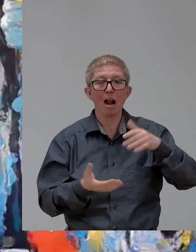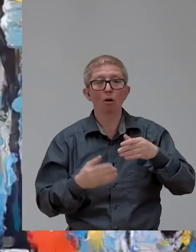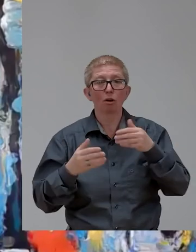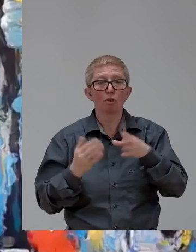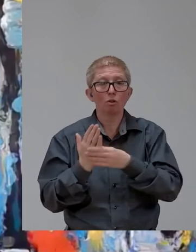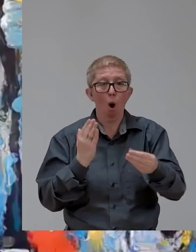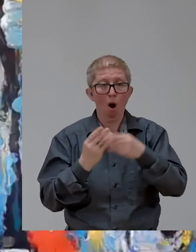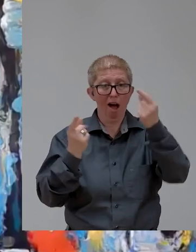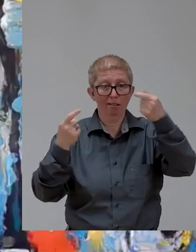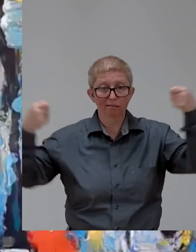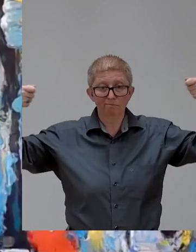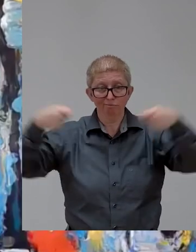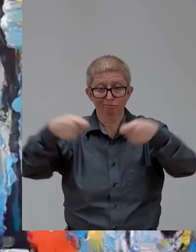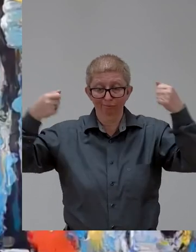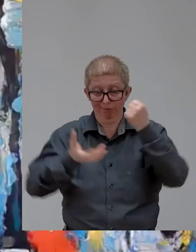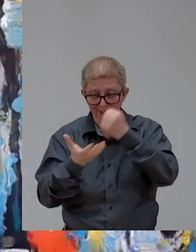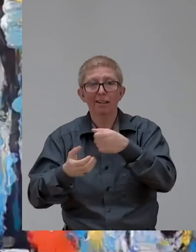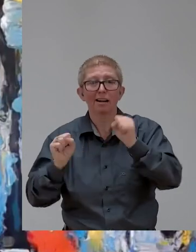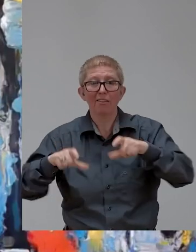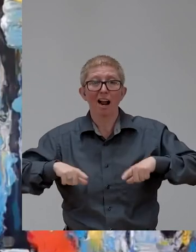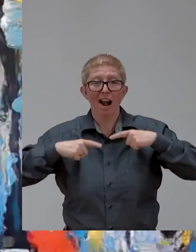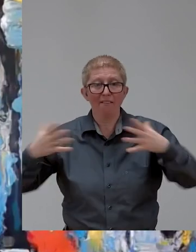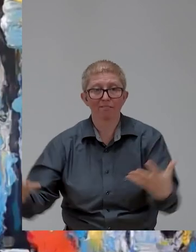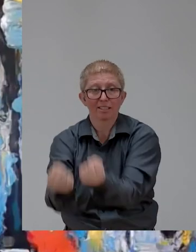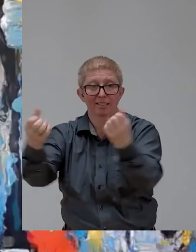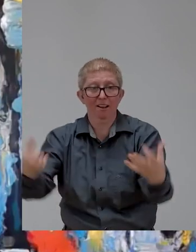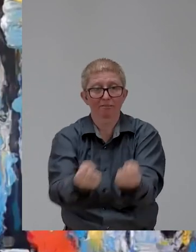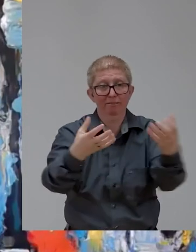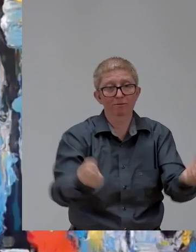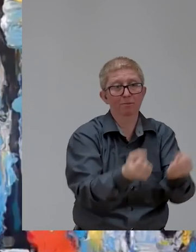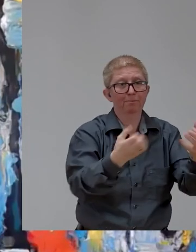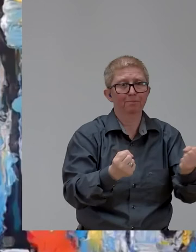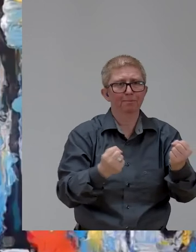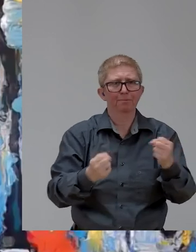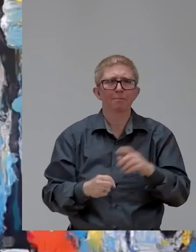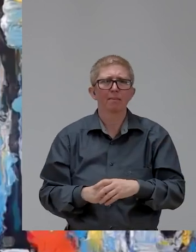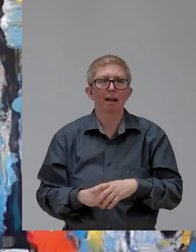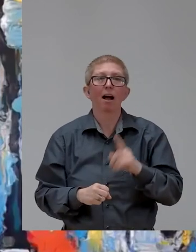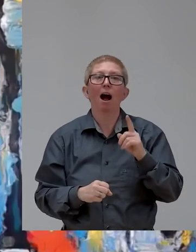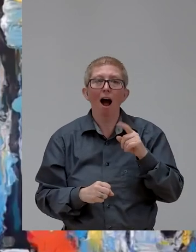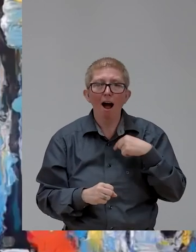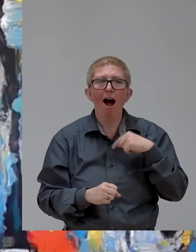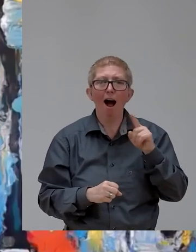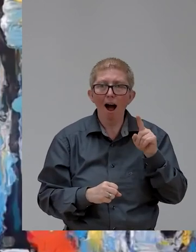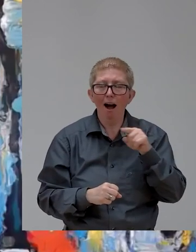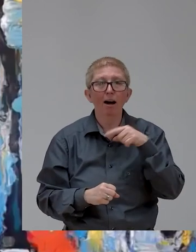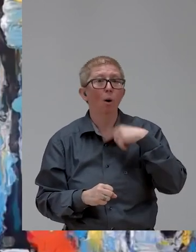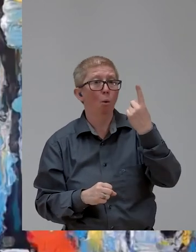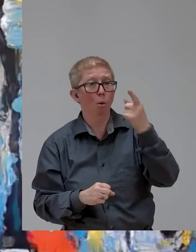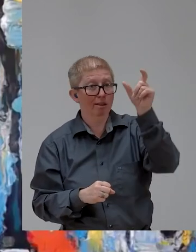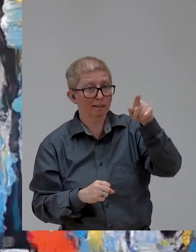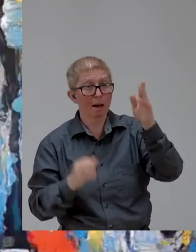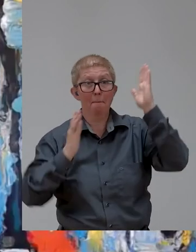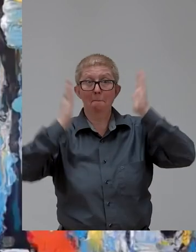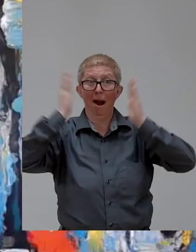for me was, on the same stage, at Zero Project, was a guy, I think, from Malaysia, who also had to deal with earthquakes.